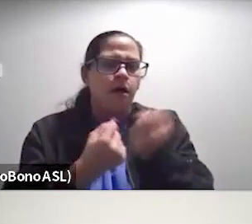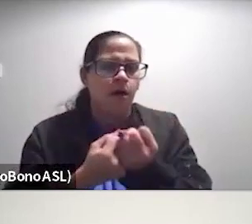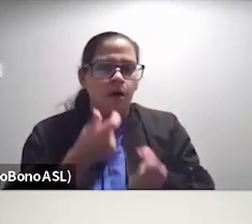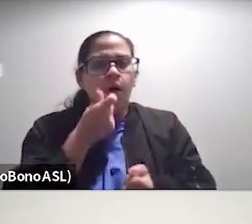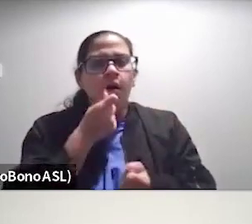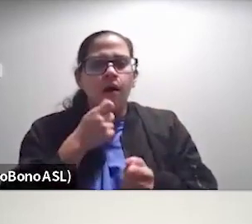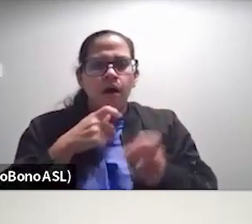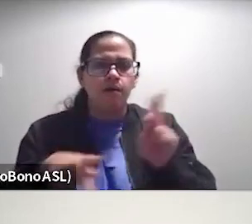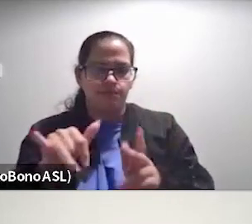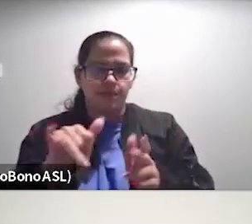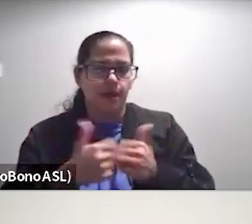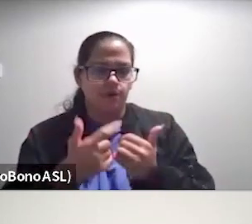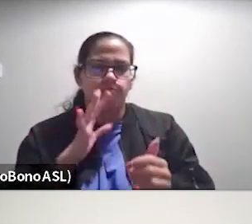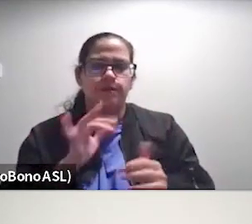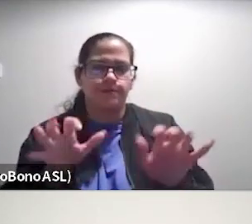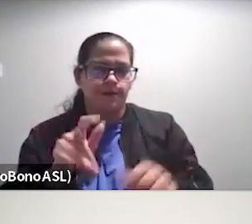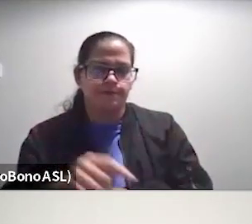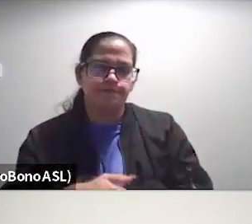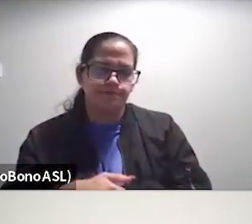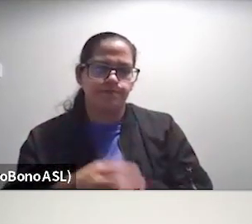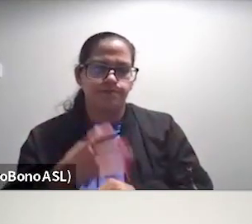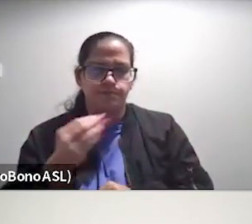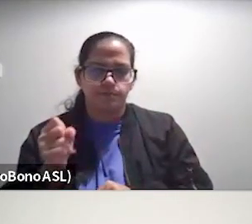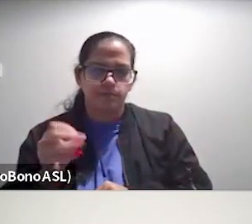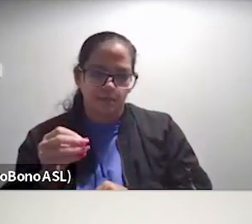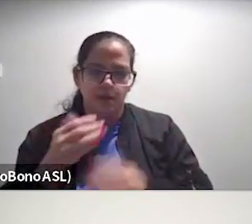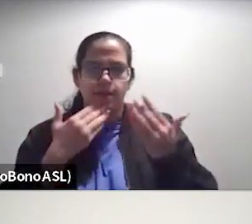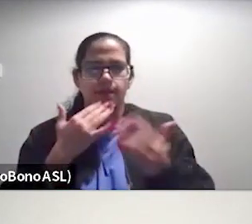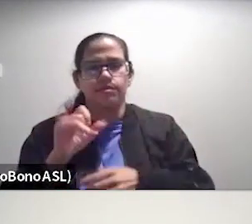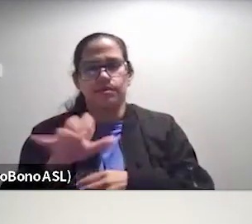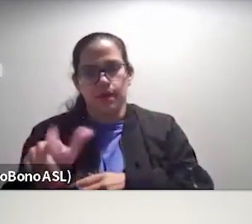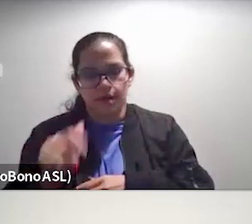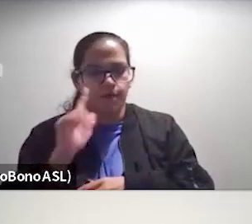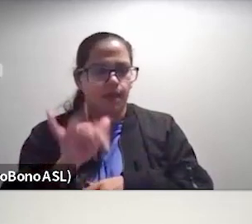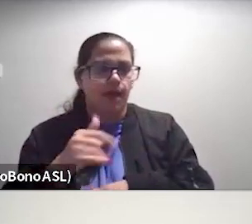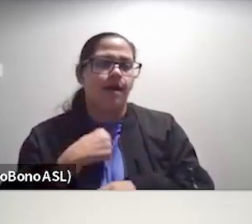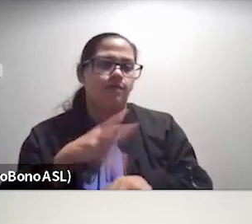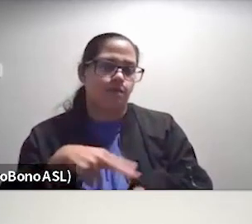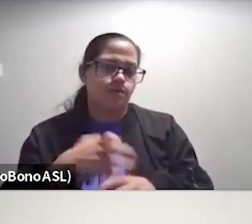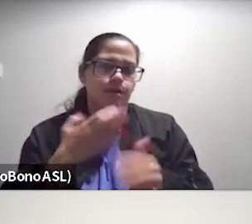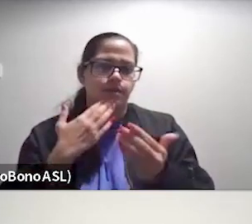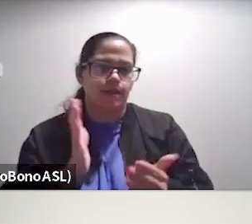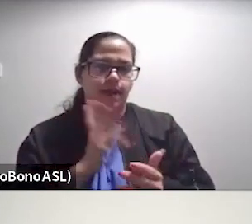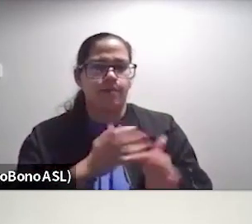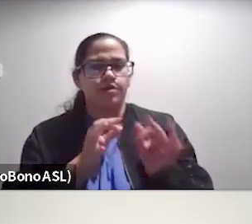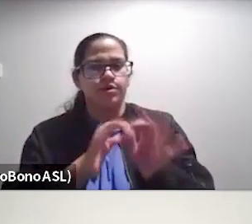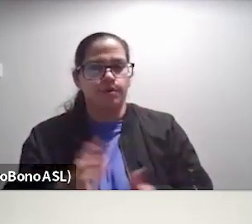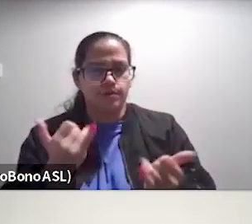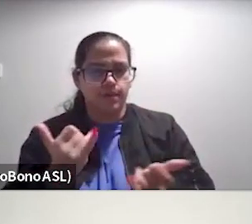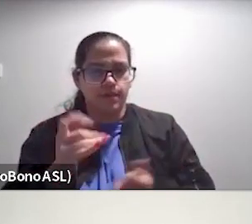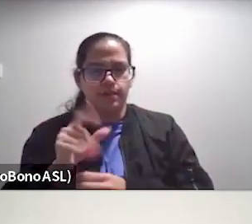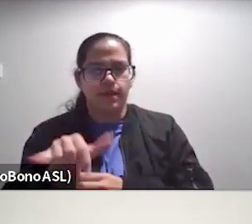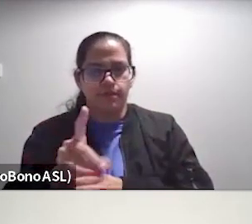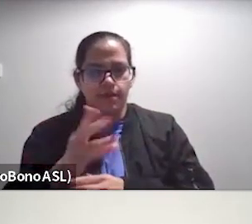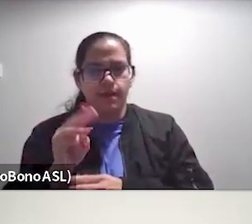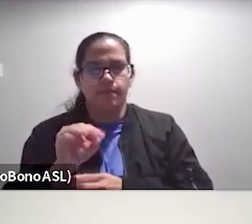That's how you really do it. Um, and so Jessica, I want to thank you for that. I of course want to thank our interpreters today, David